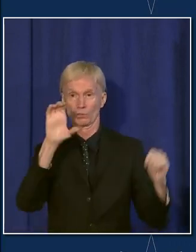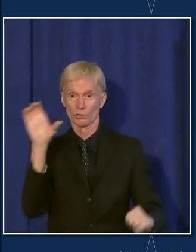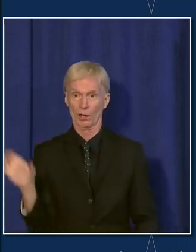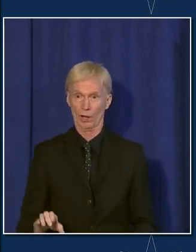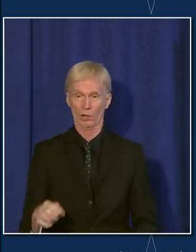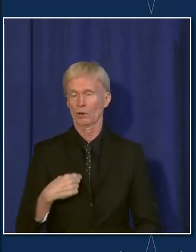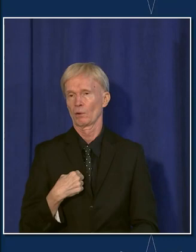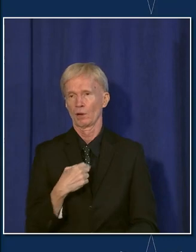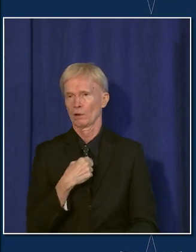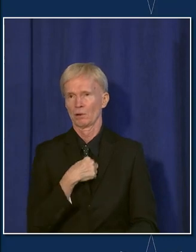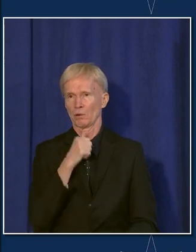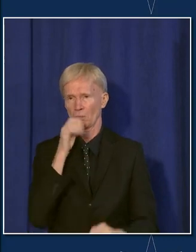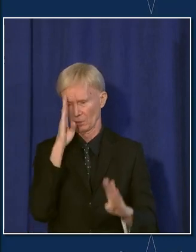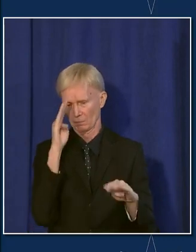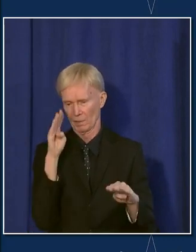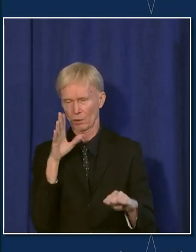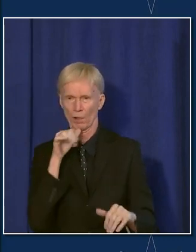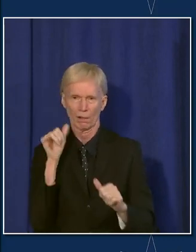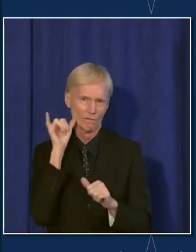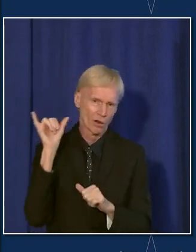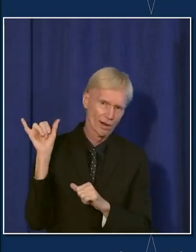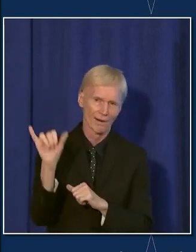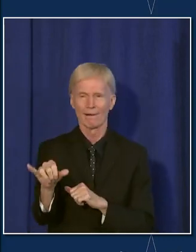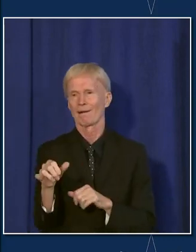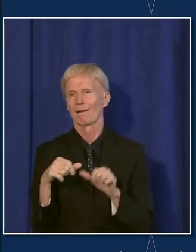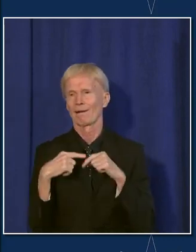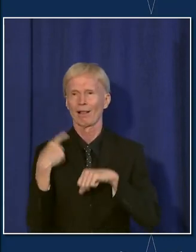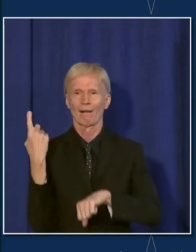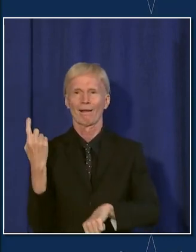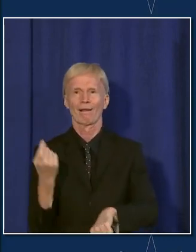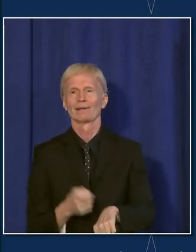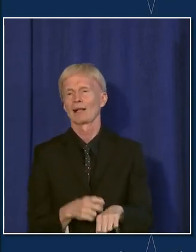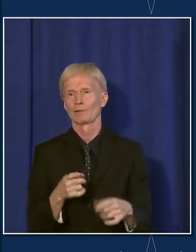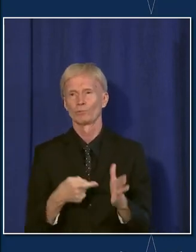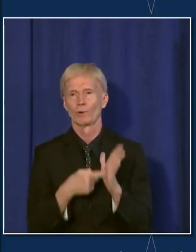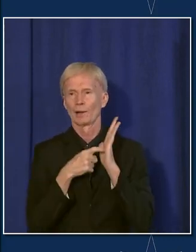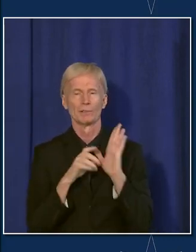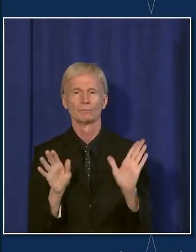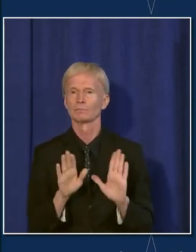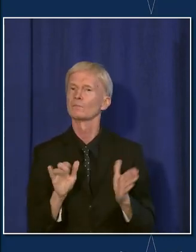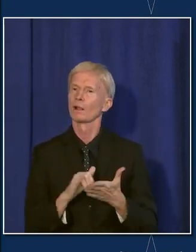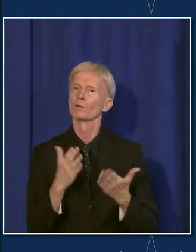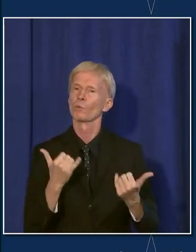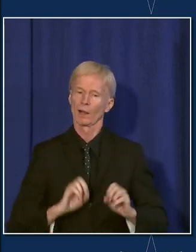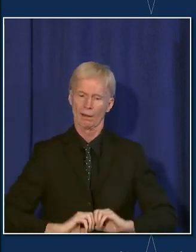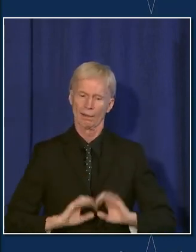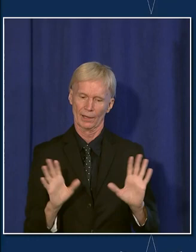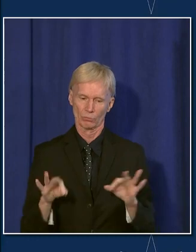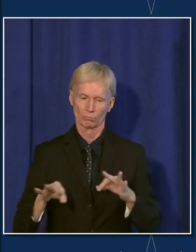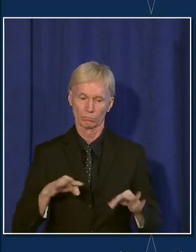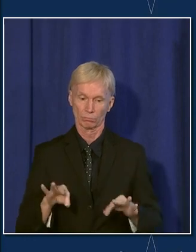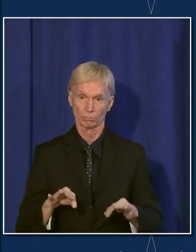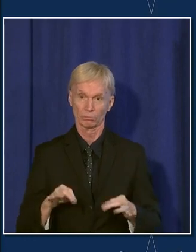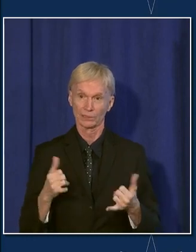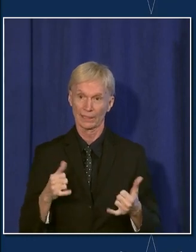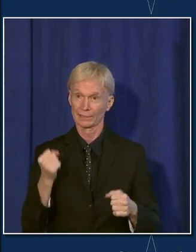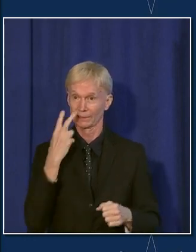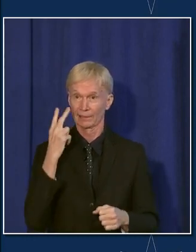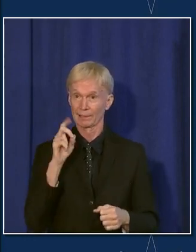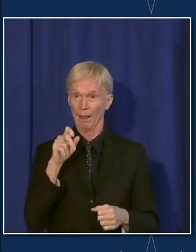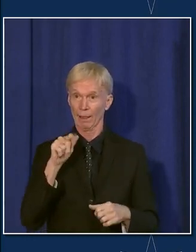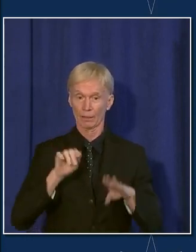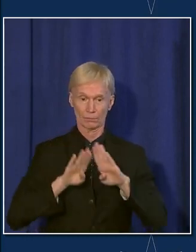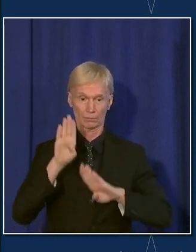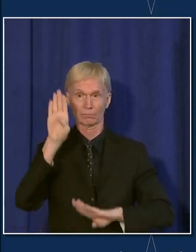will be an indefinite forever mask requirement. And that's why we've also been very clear that we're on the way up now. I